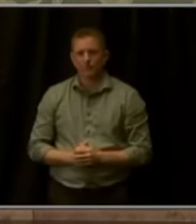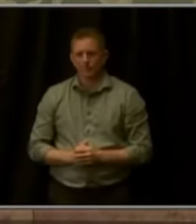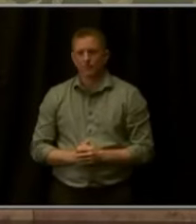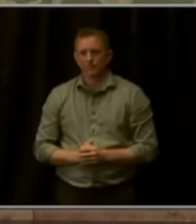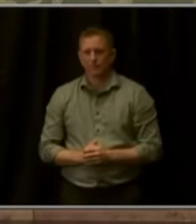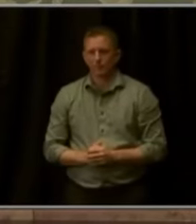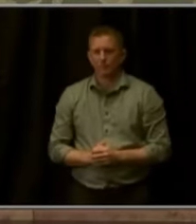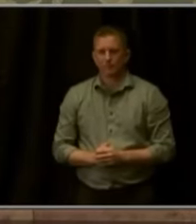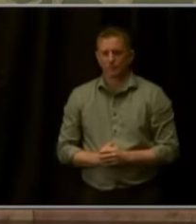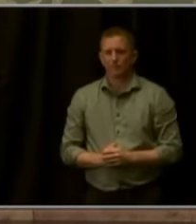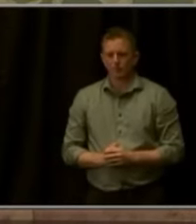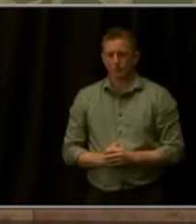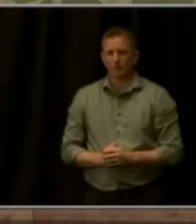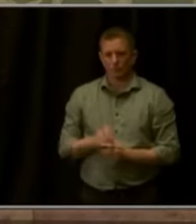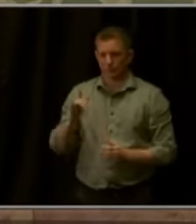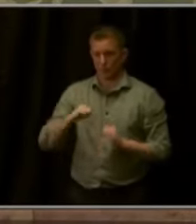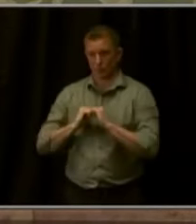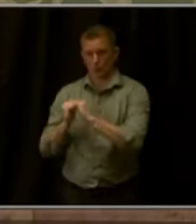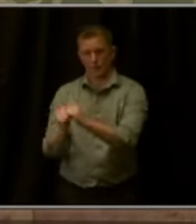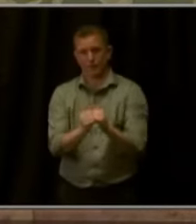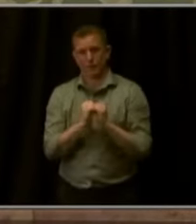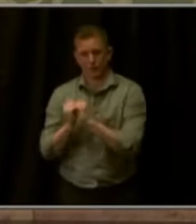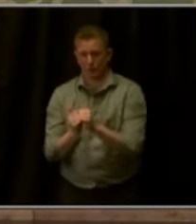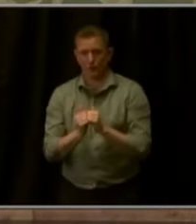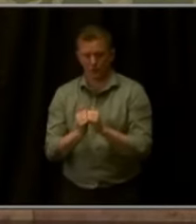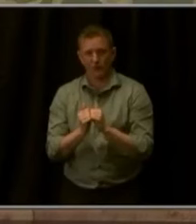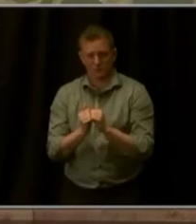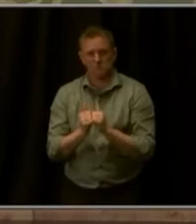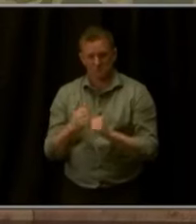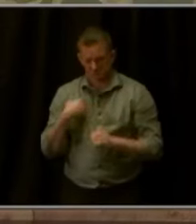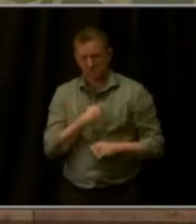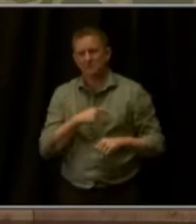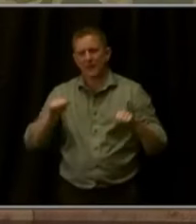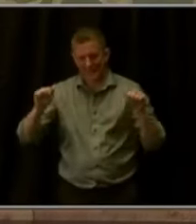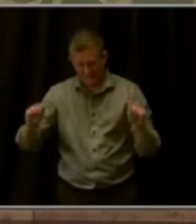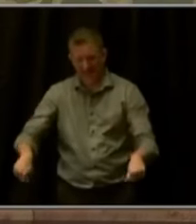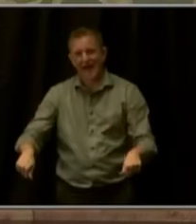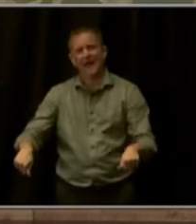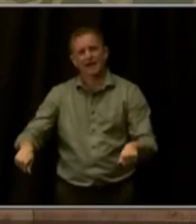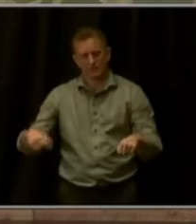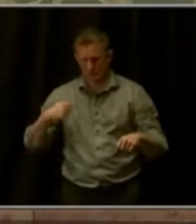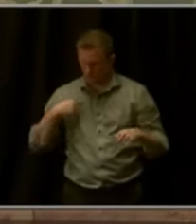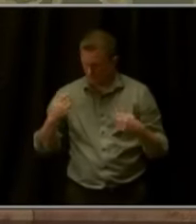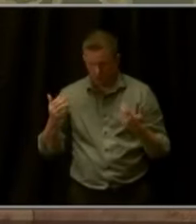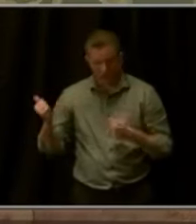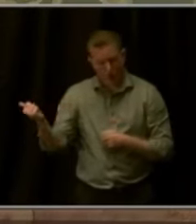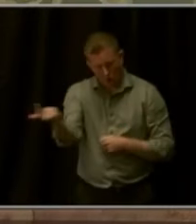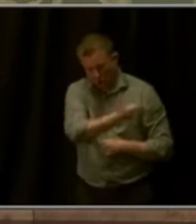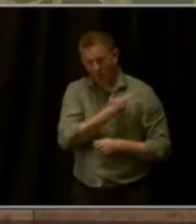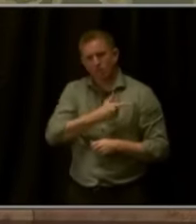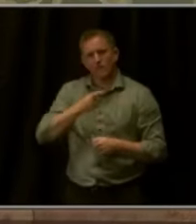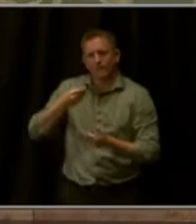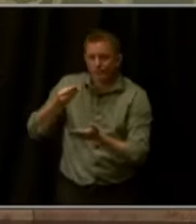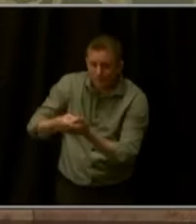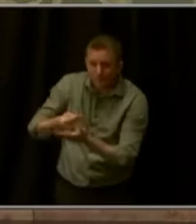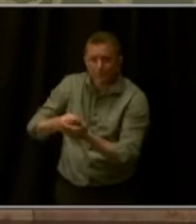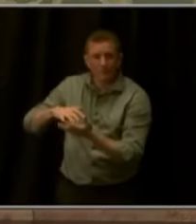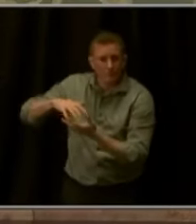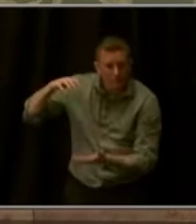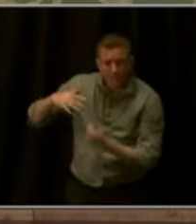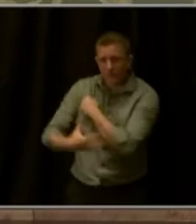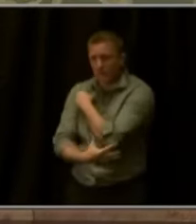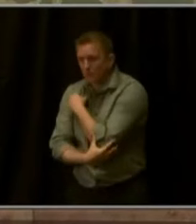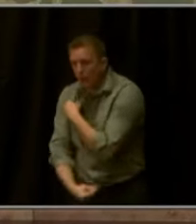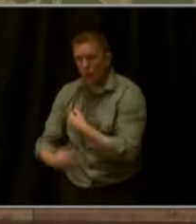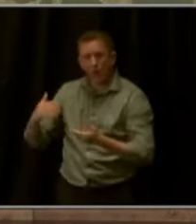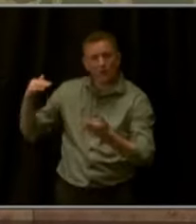Together, we can create more housing for Coloradans at all income levels and increase access to convenient and